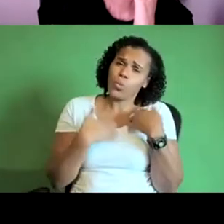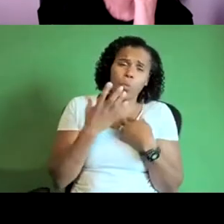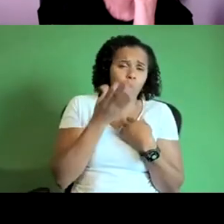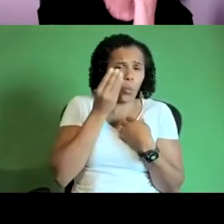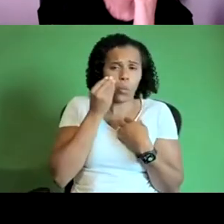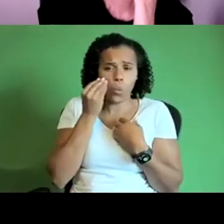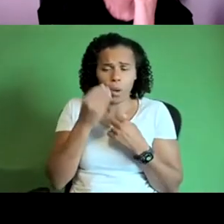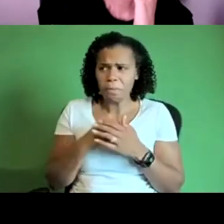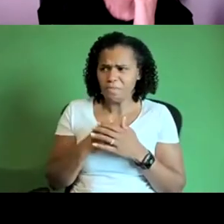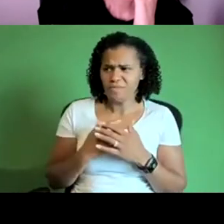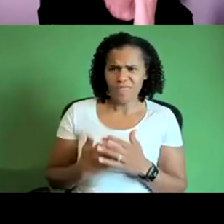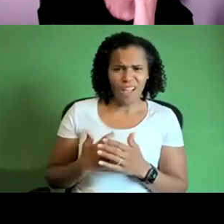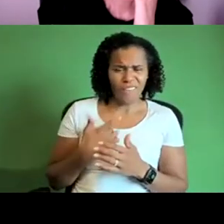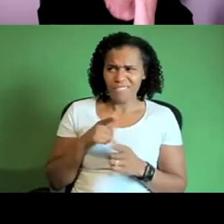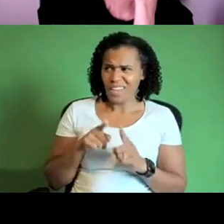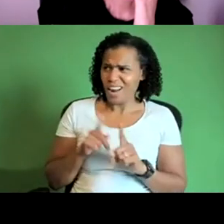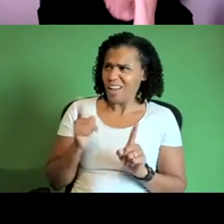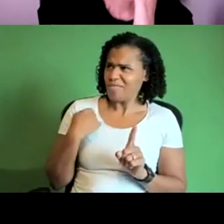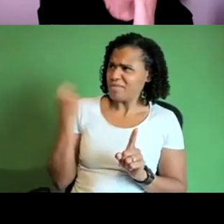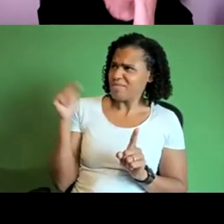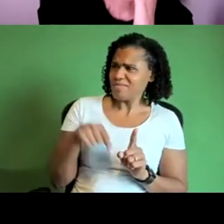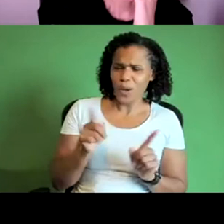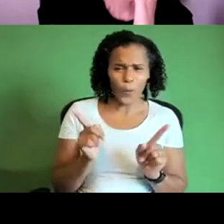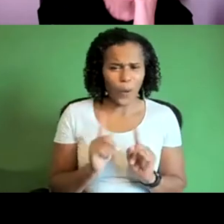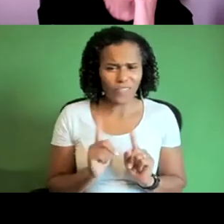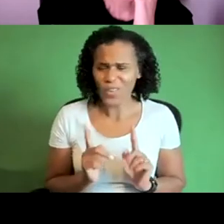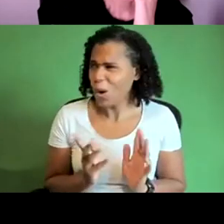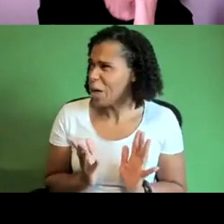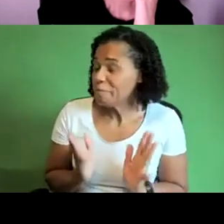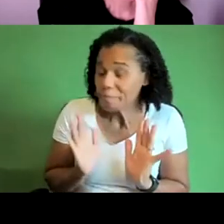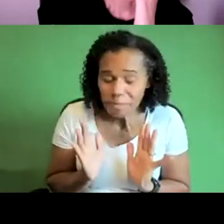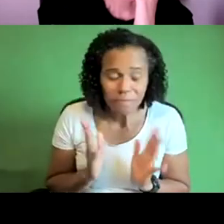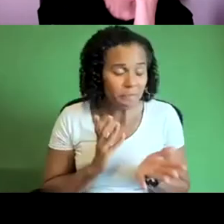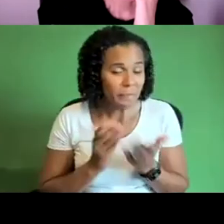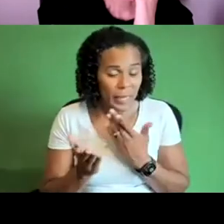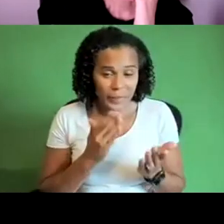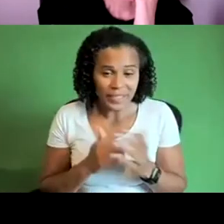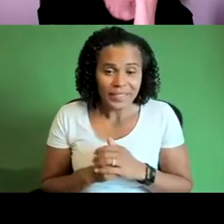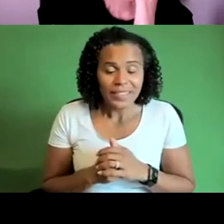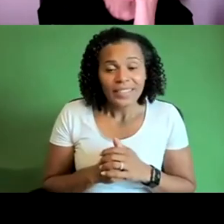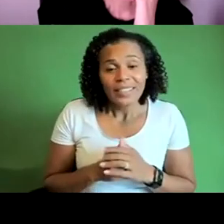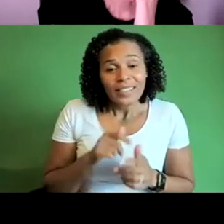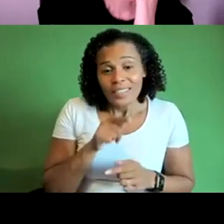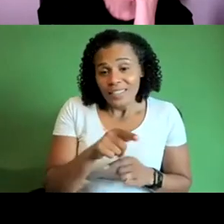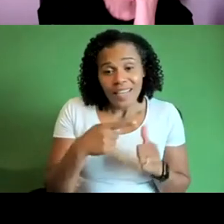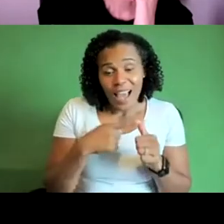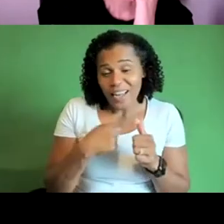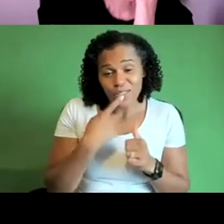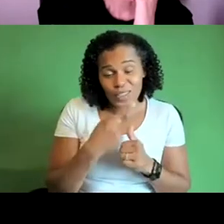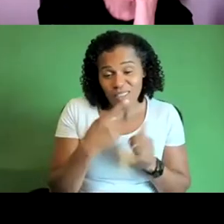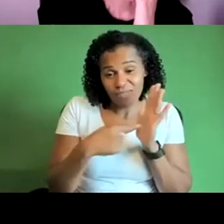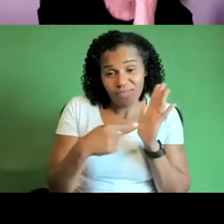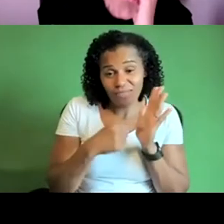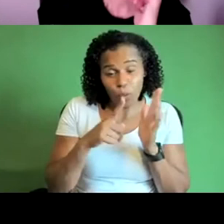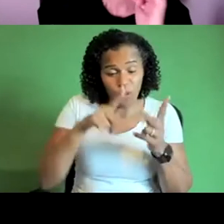bit of a tourist uh now talking but um yeah like you say ali the work is all about relationships